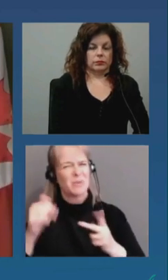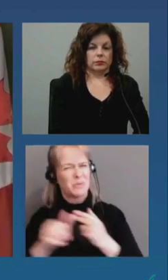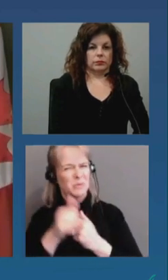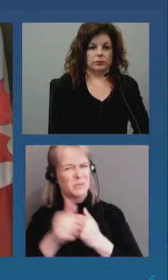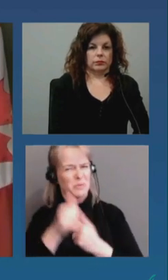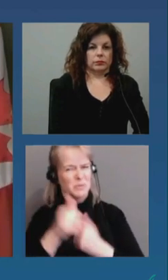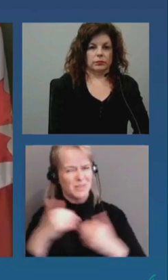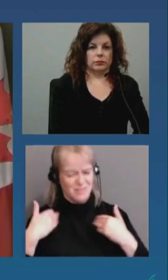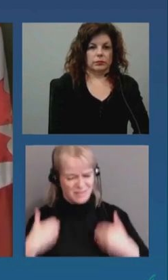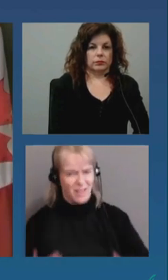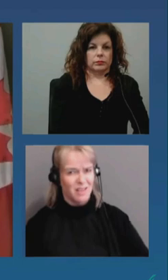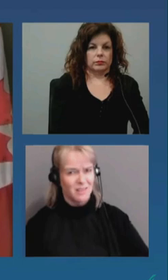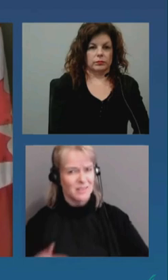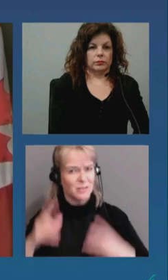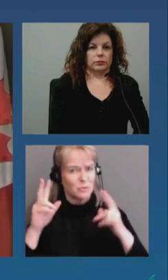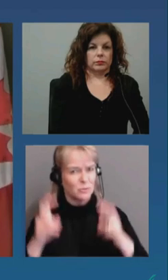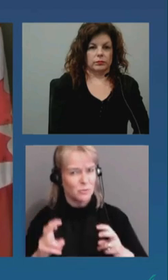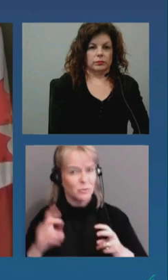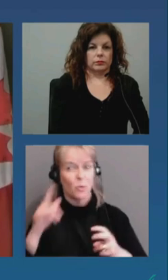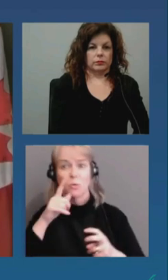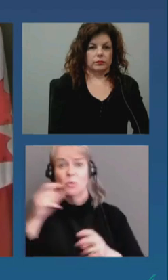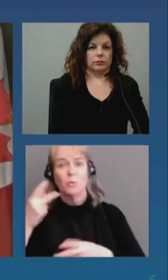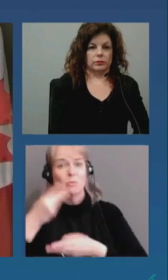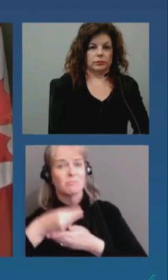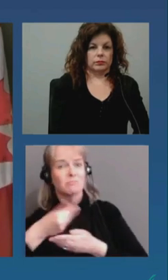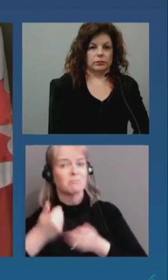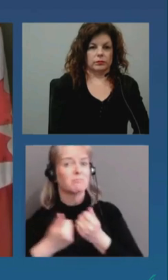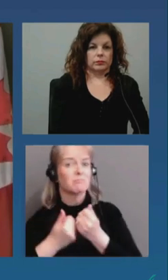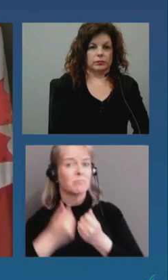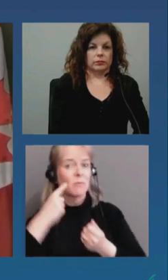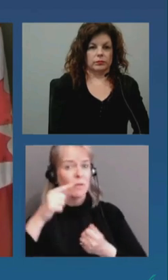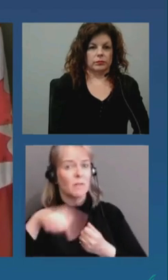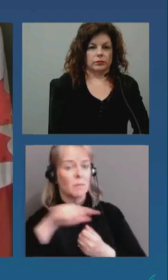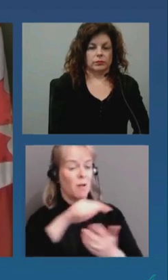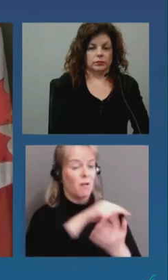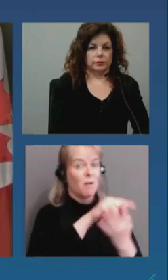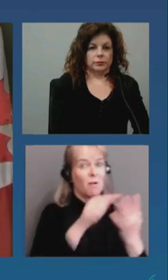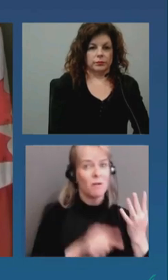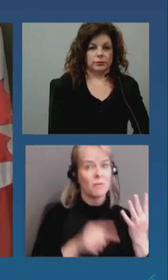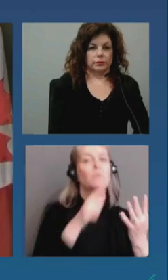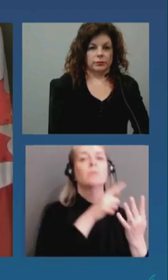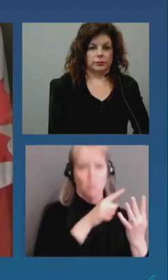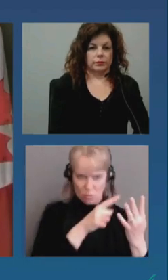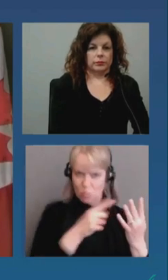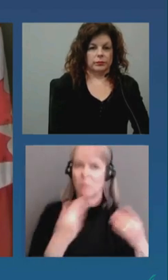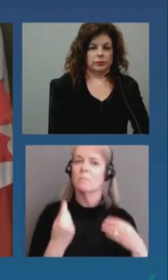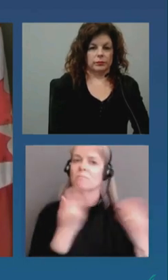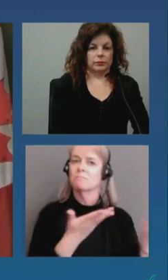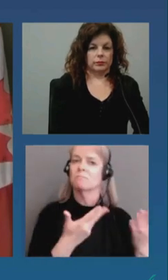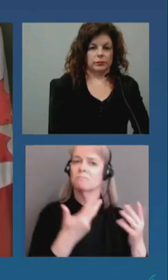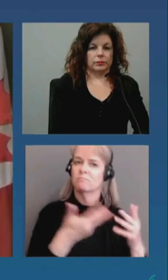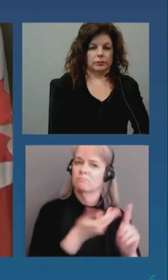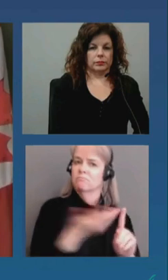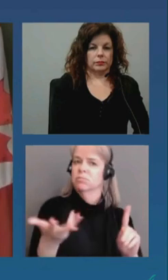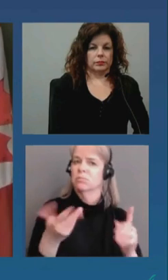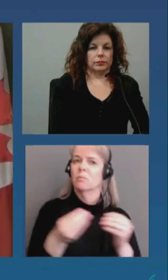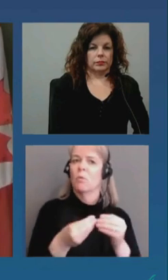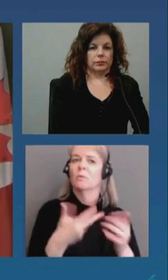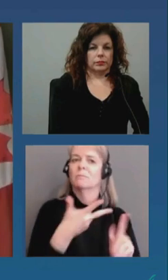caregivers and as we receive more vaccine supply we will continue with our vaccine rollout